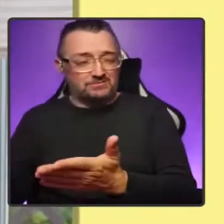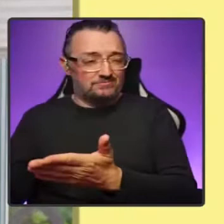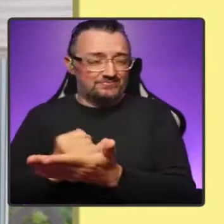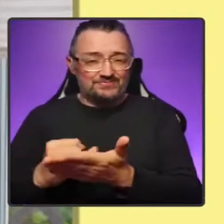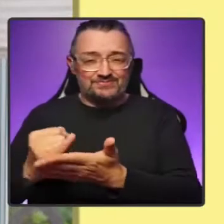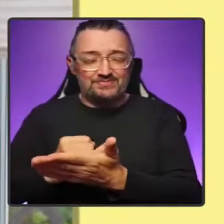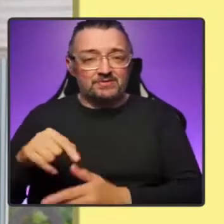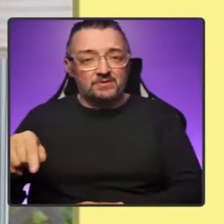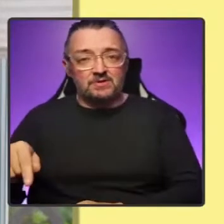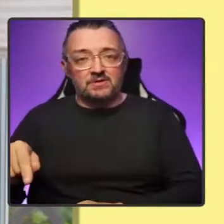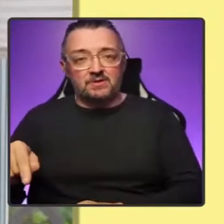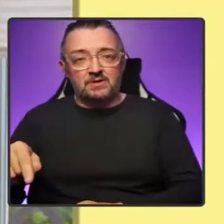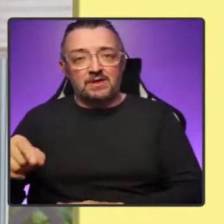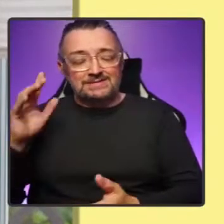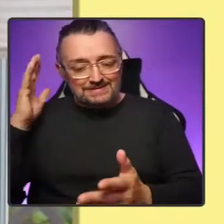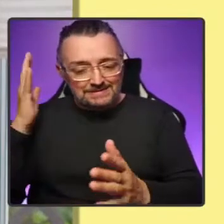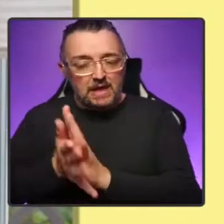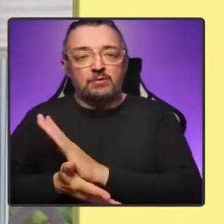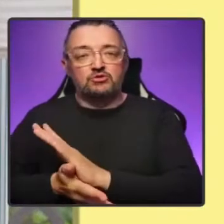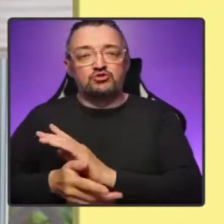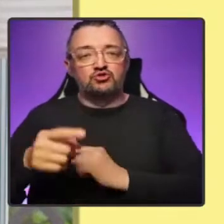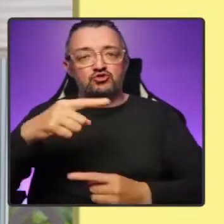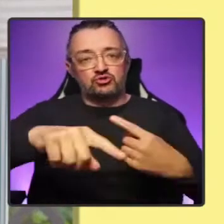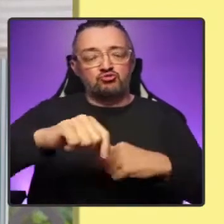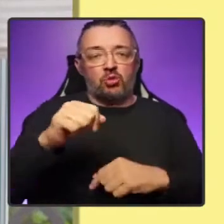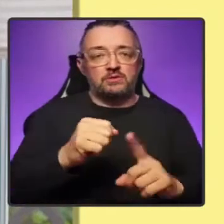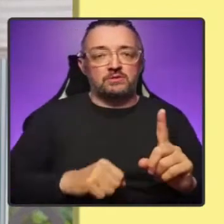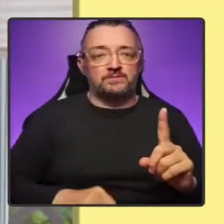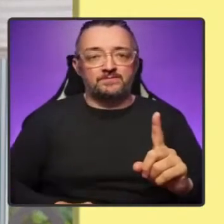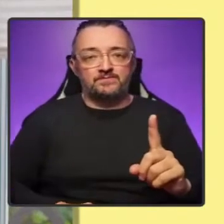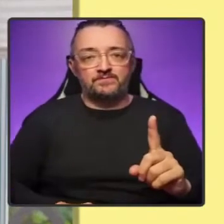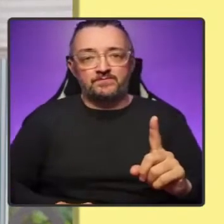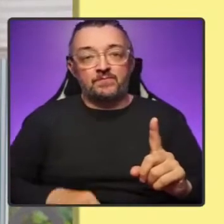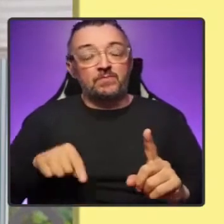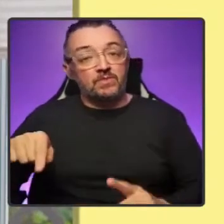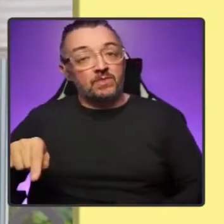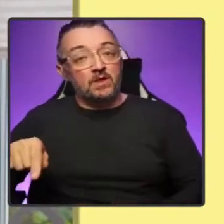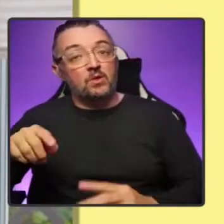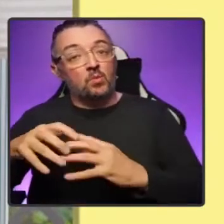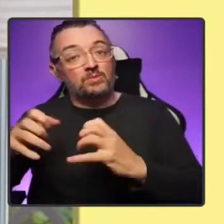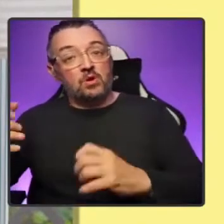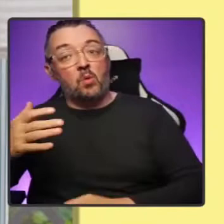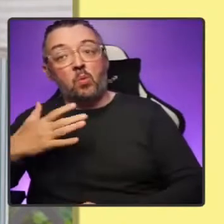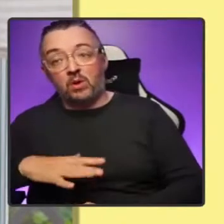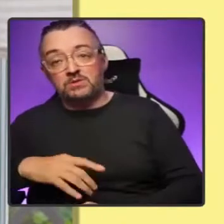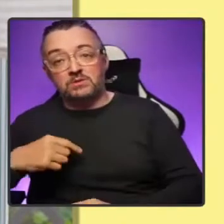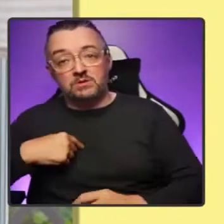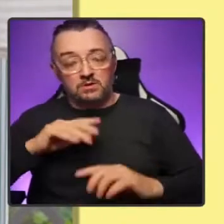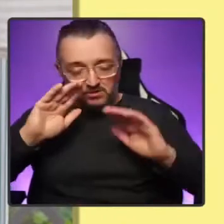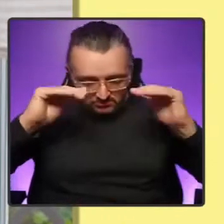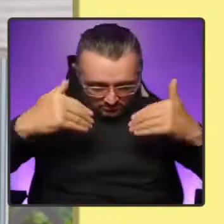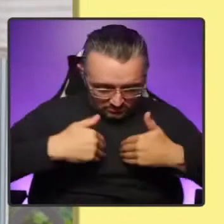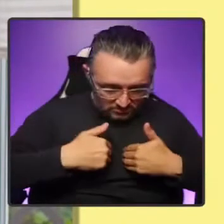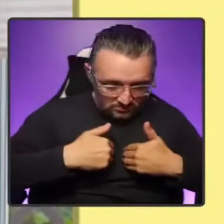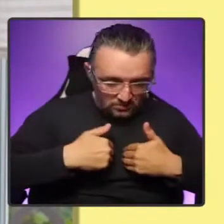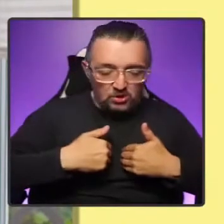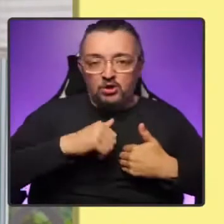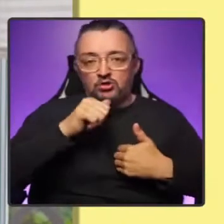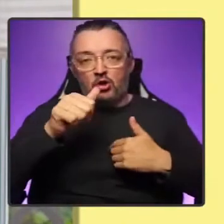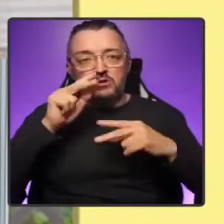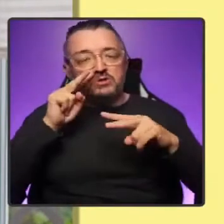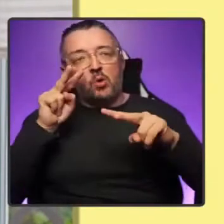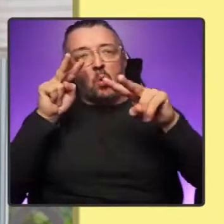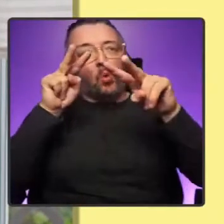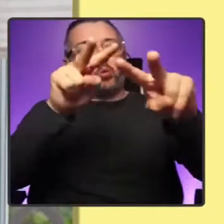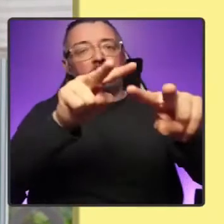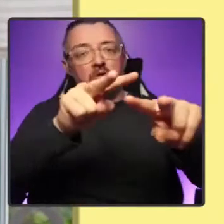damage those decisions is doing. They want us to look inwards, not outwards. And the reason